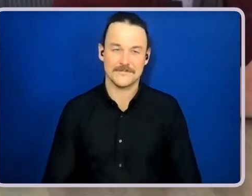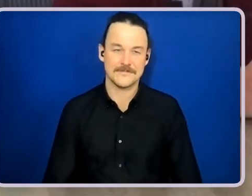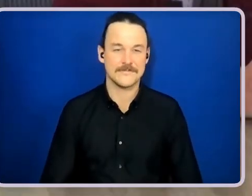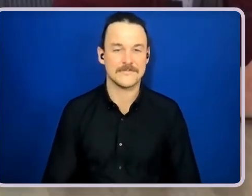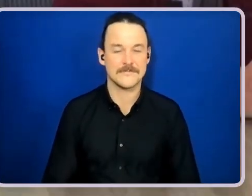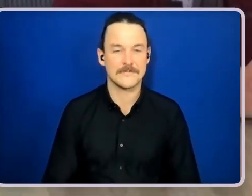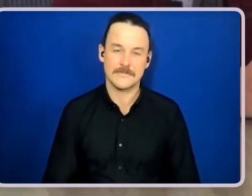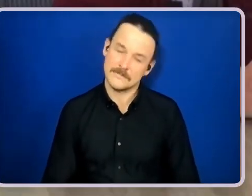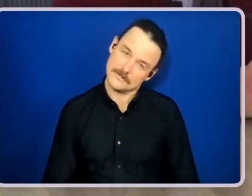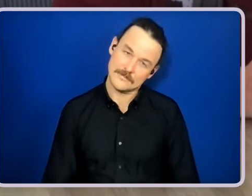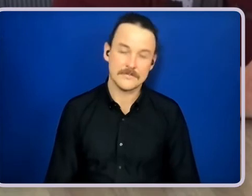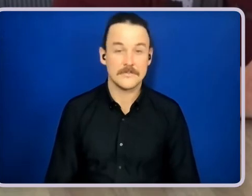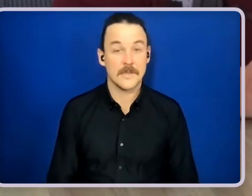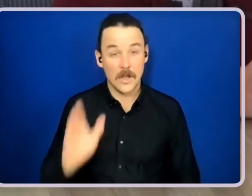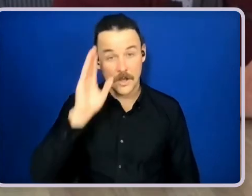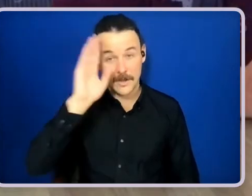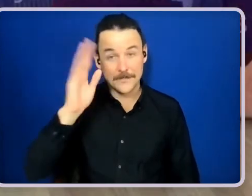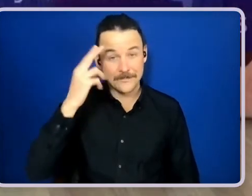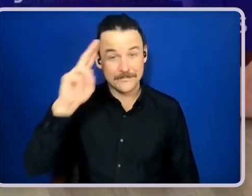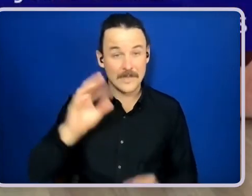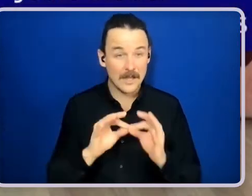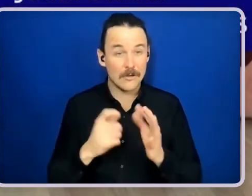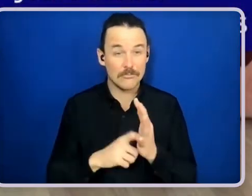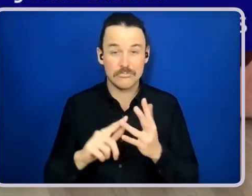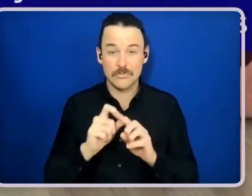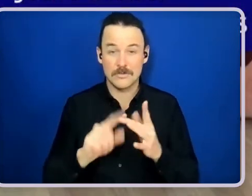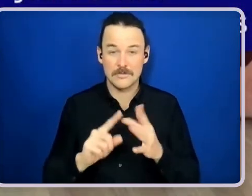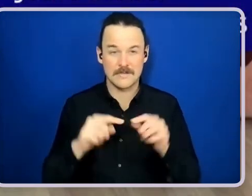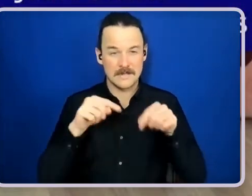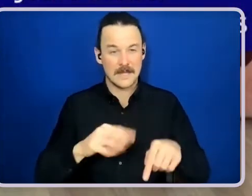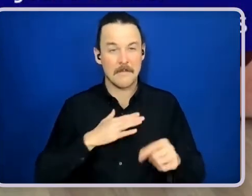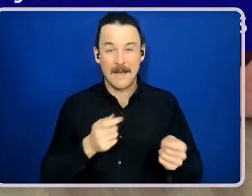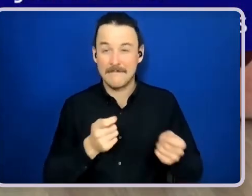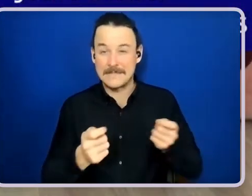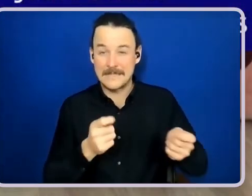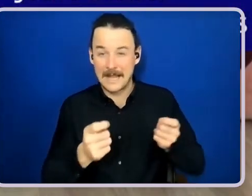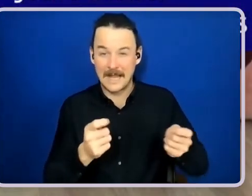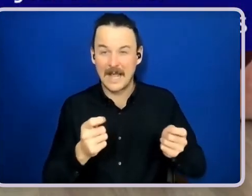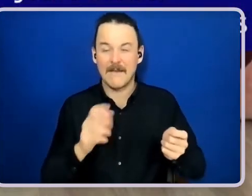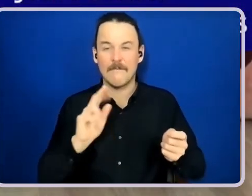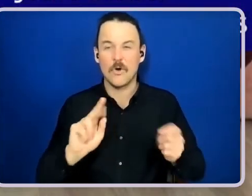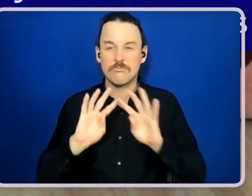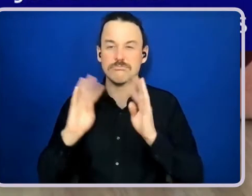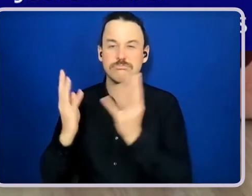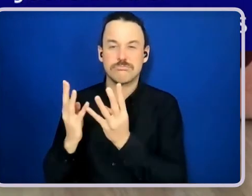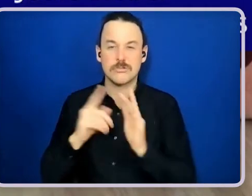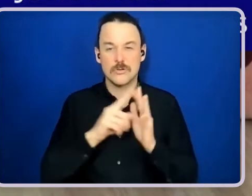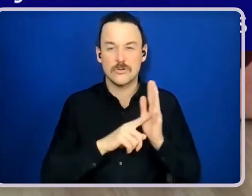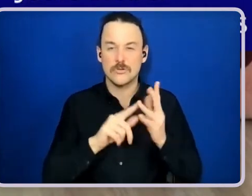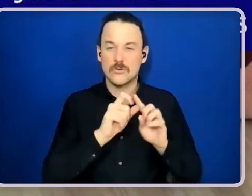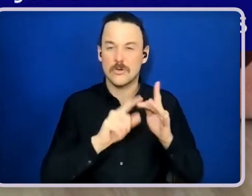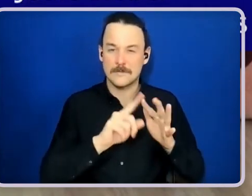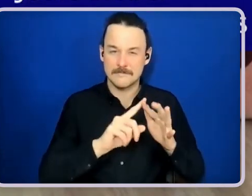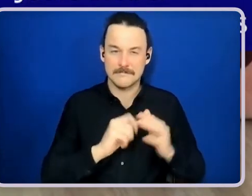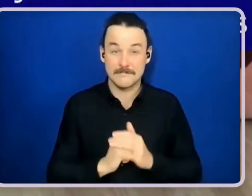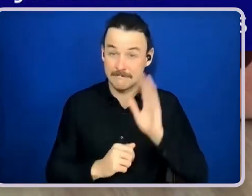Hi, I'm Brodie. This is my circle of support facilitator from Willing Matters, Jodie. Hi. So now we're going to talk about how the